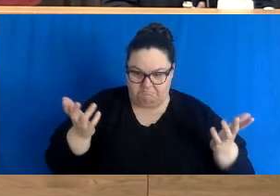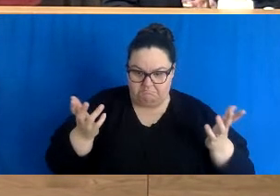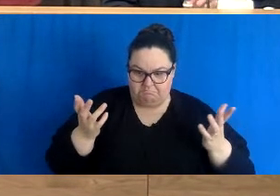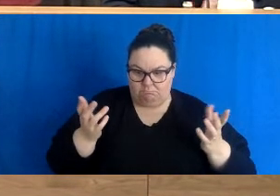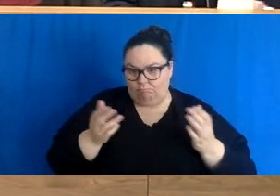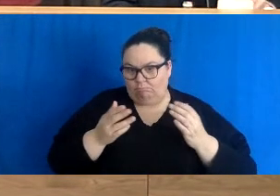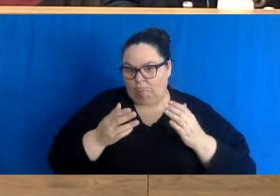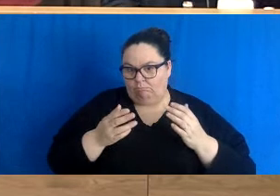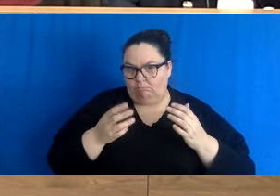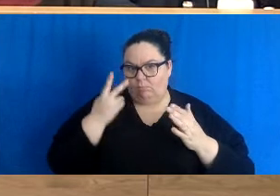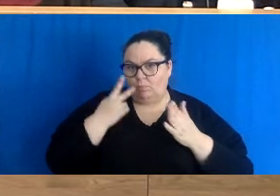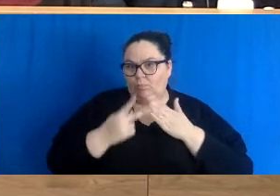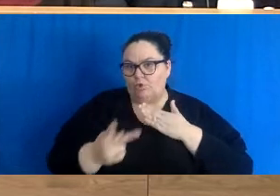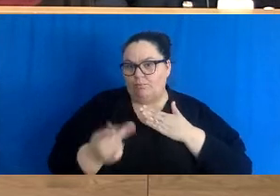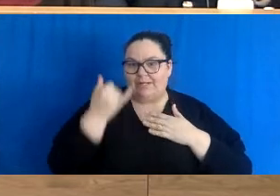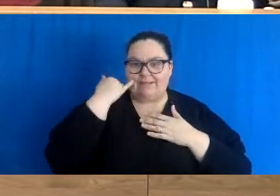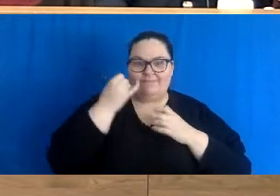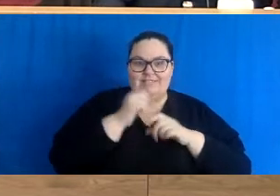after this.